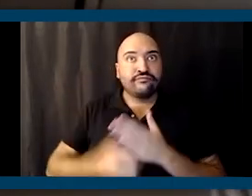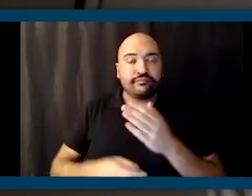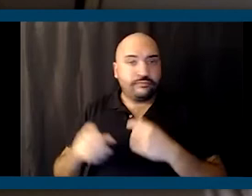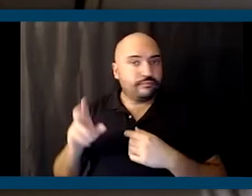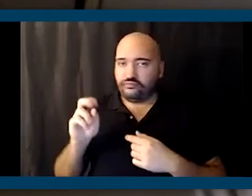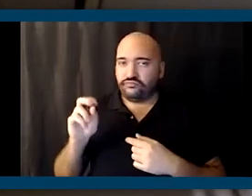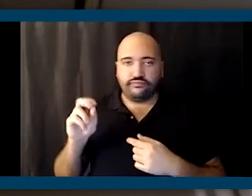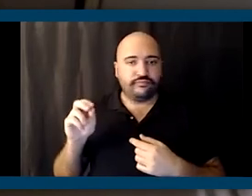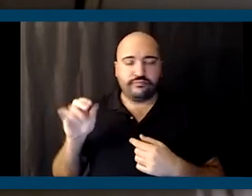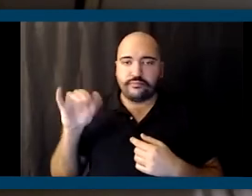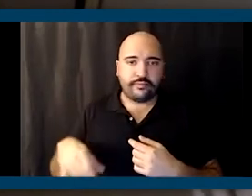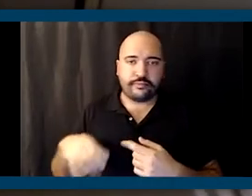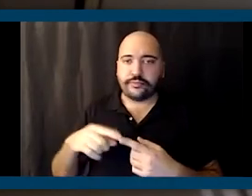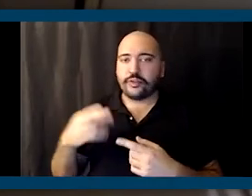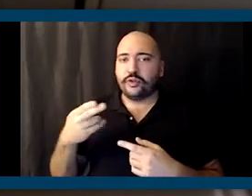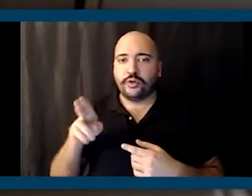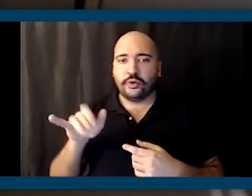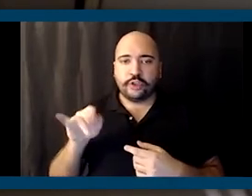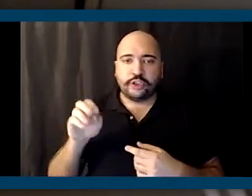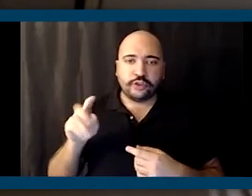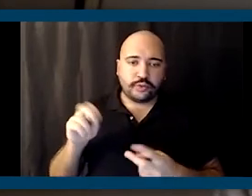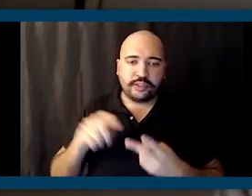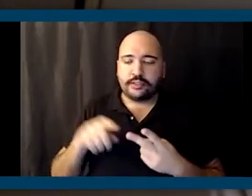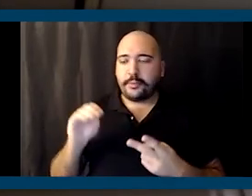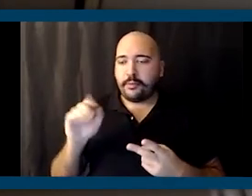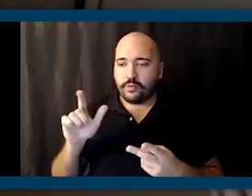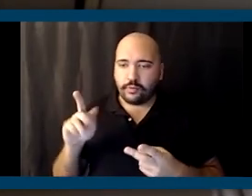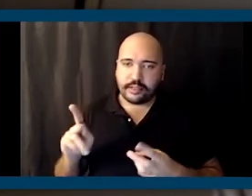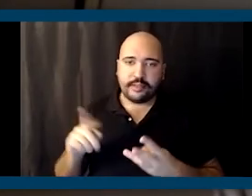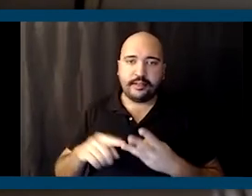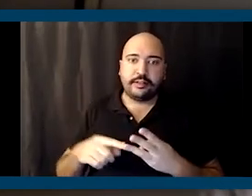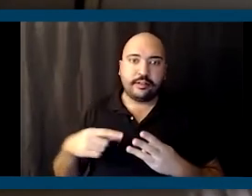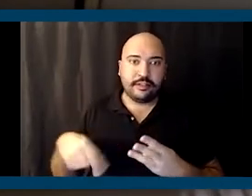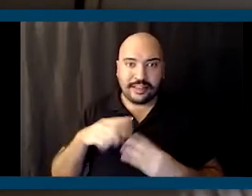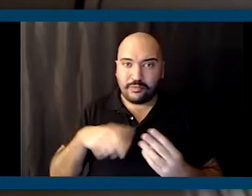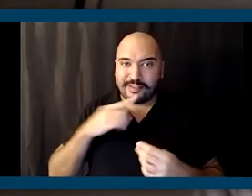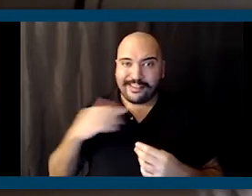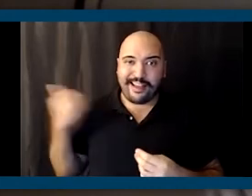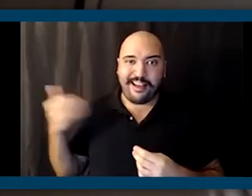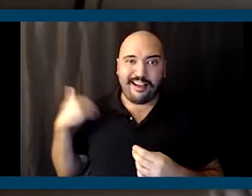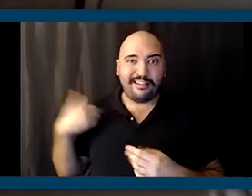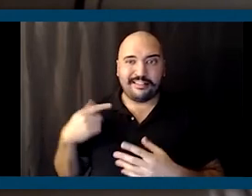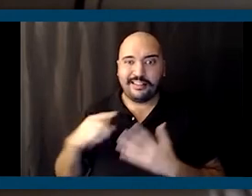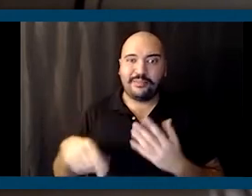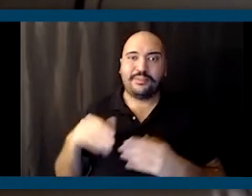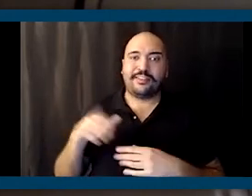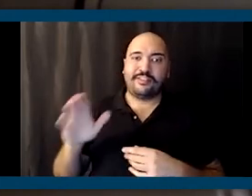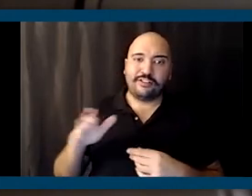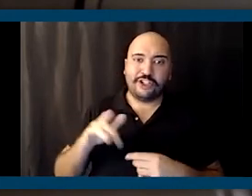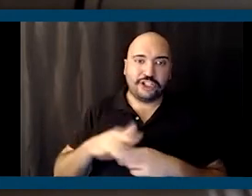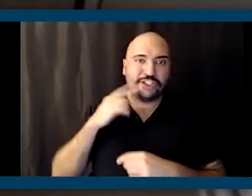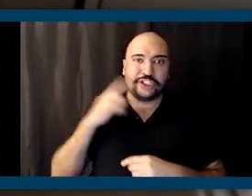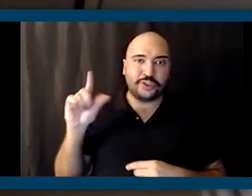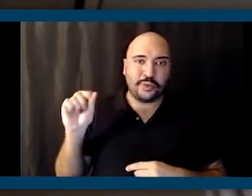um, like Huey Newton, Martin Luther King, all these folks, they were really young. Um, they were in their, like, early